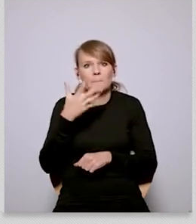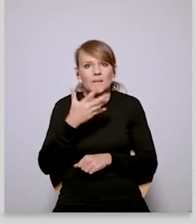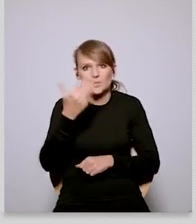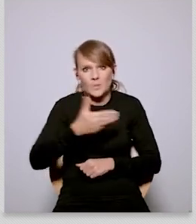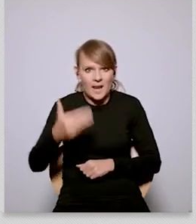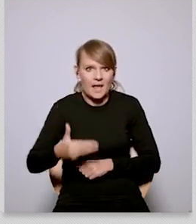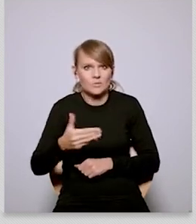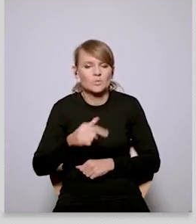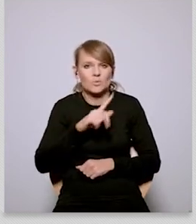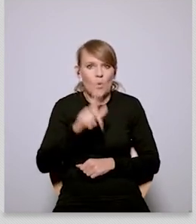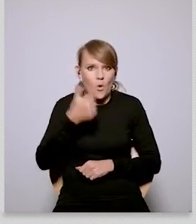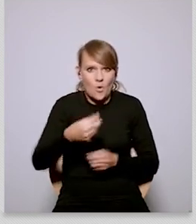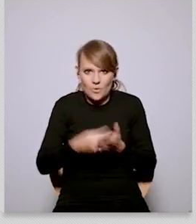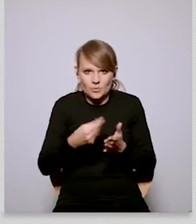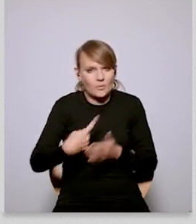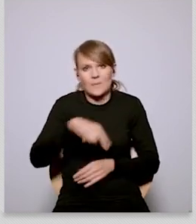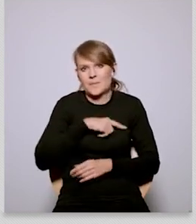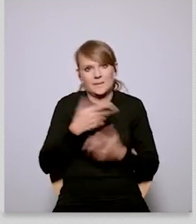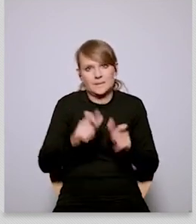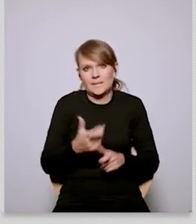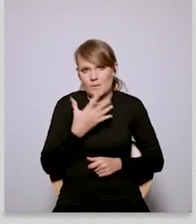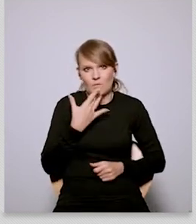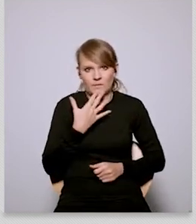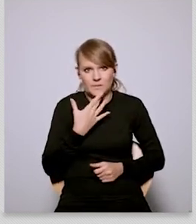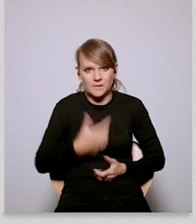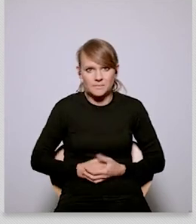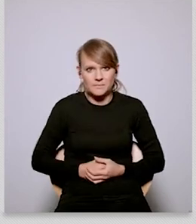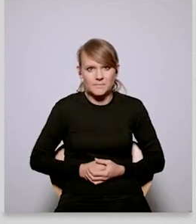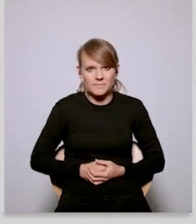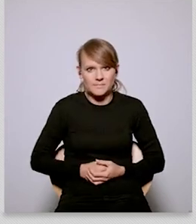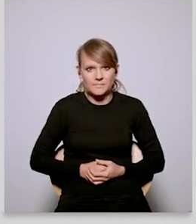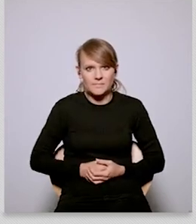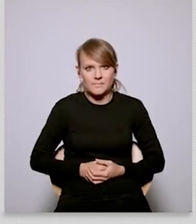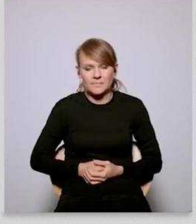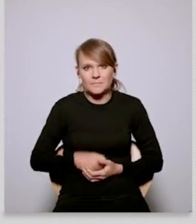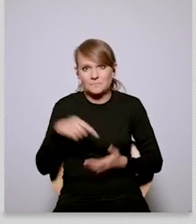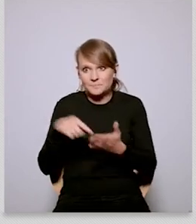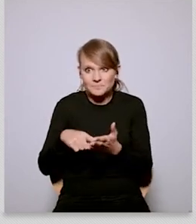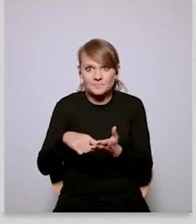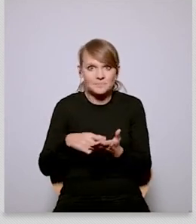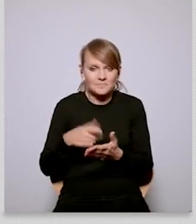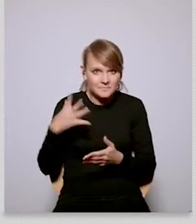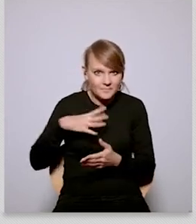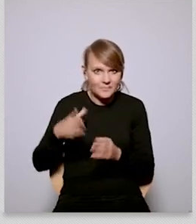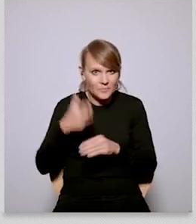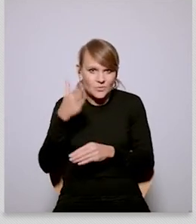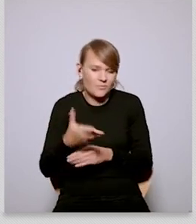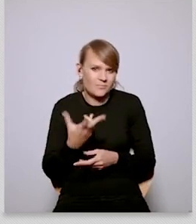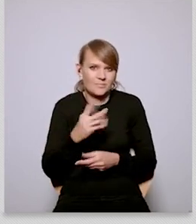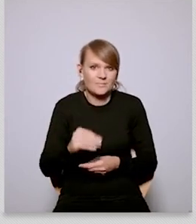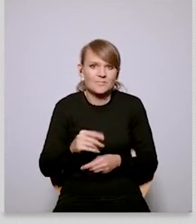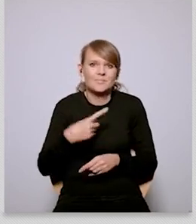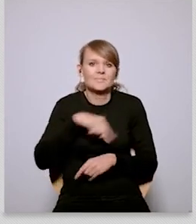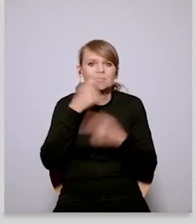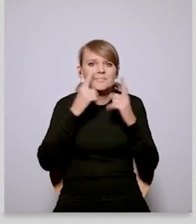the supporting the mining industry costs us up to 5 billion zloty a year and it is not really an